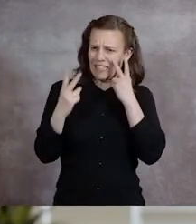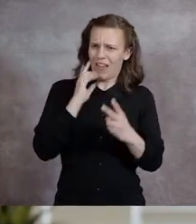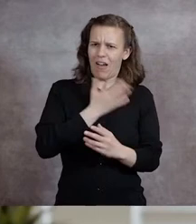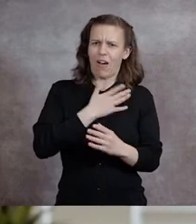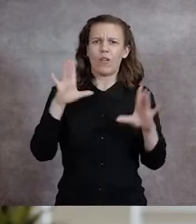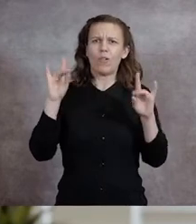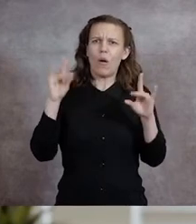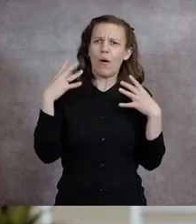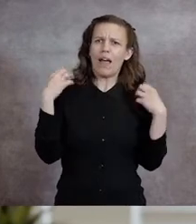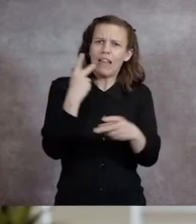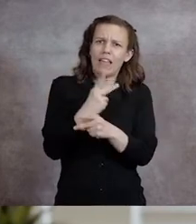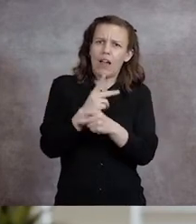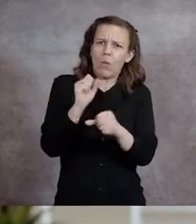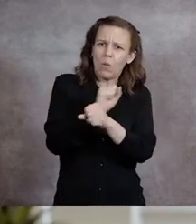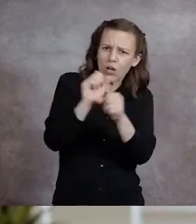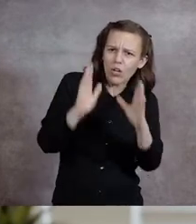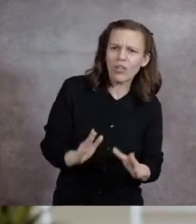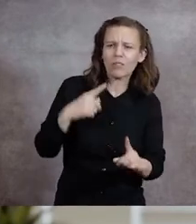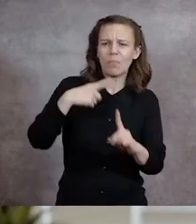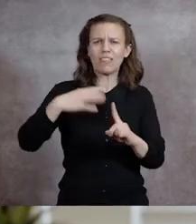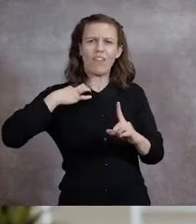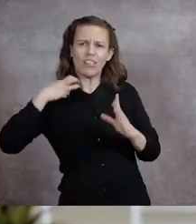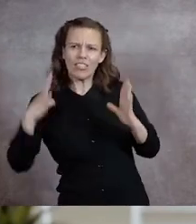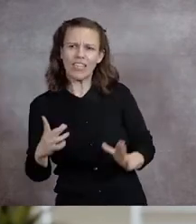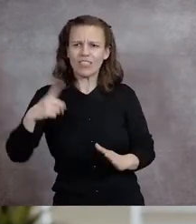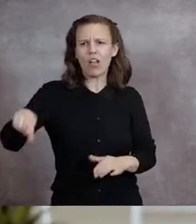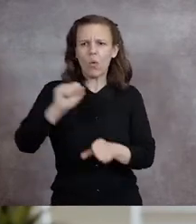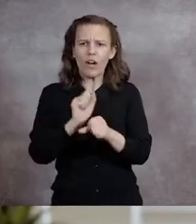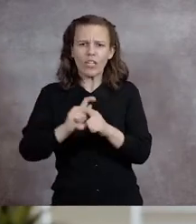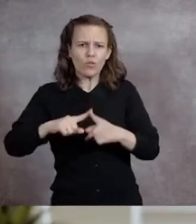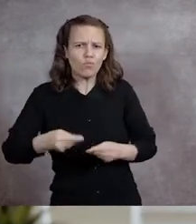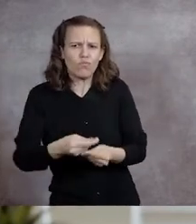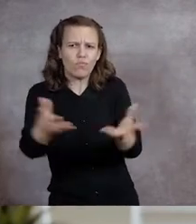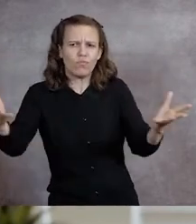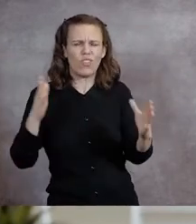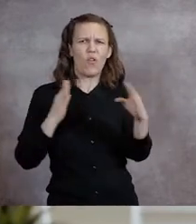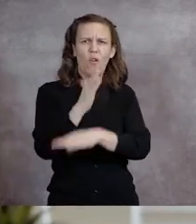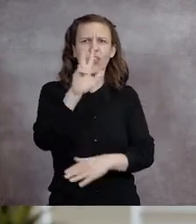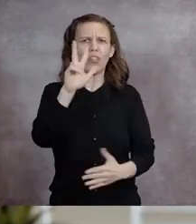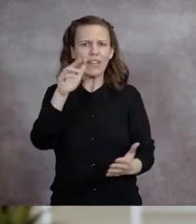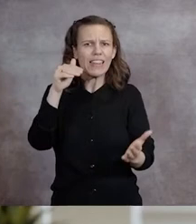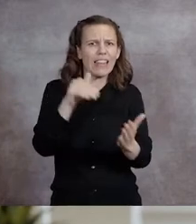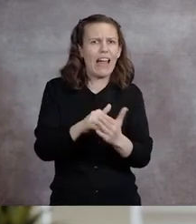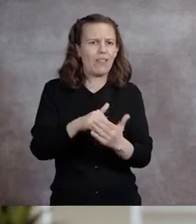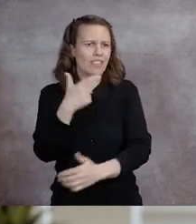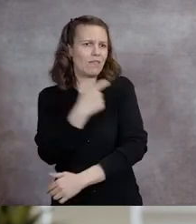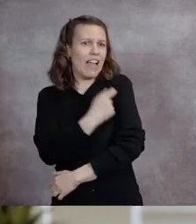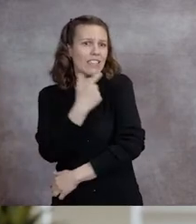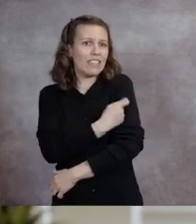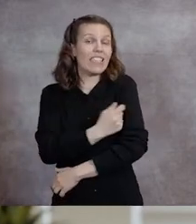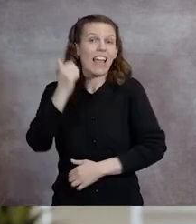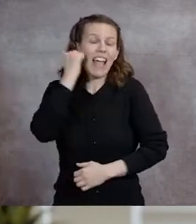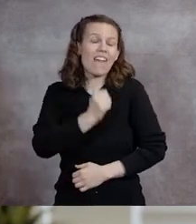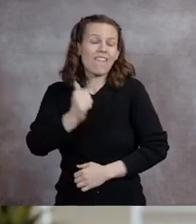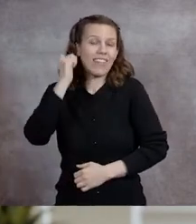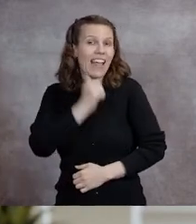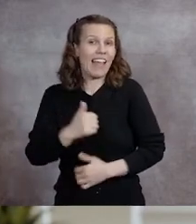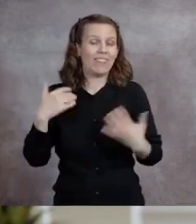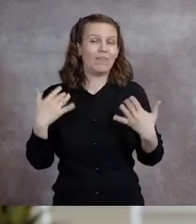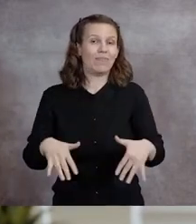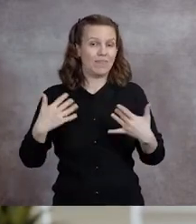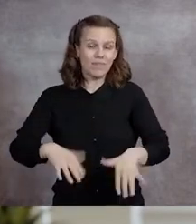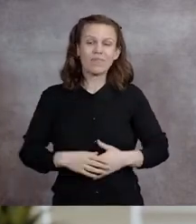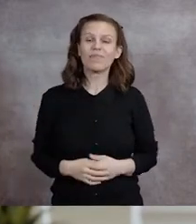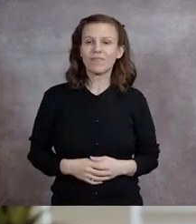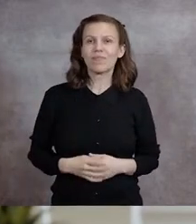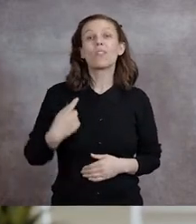to see our Lobo healthcare workers and volunteers working to administer more than 3,000 doses of vaccine every day.